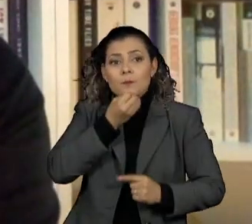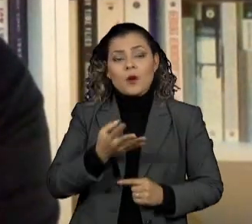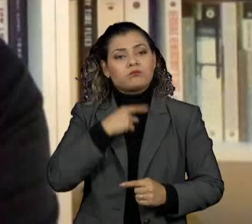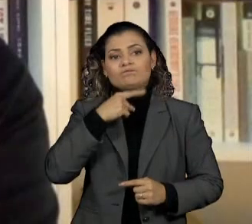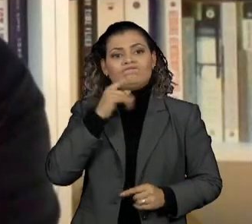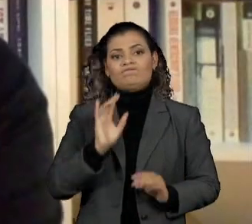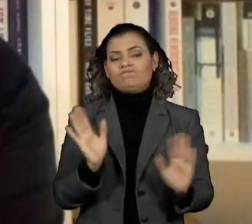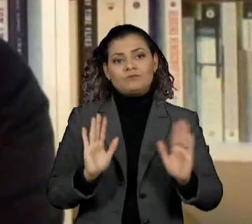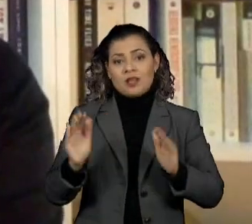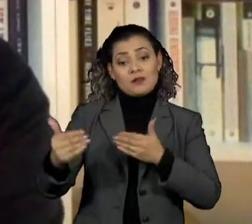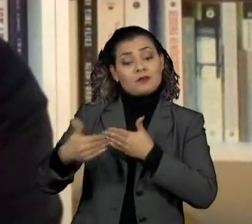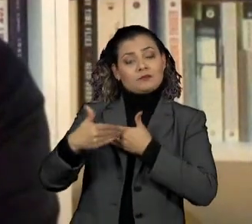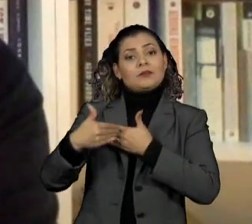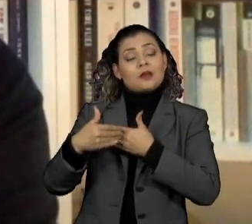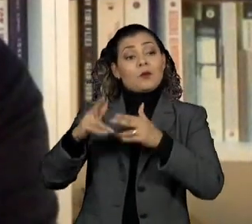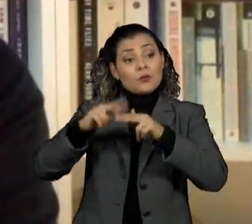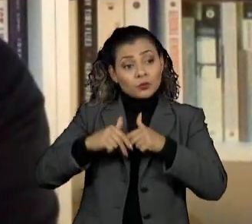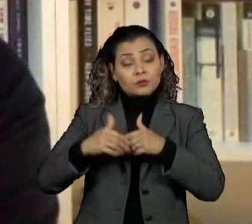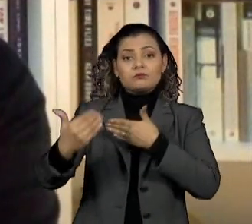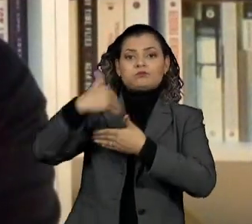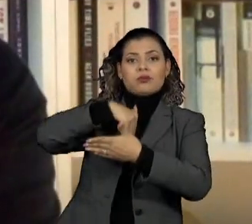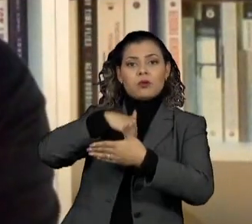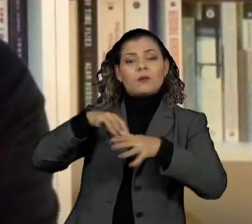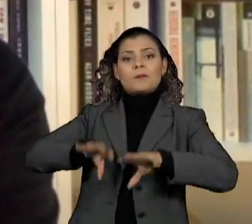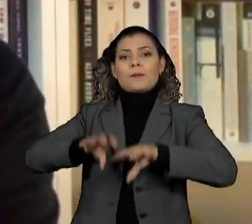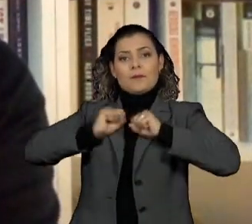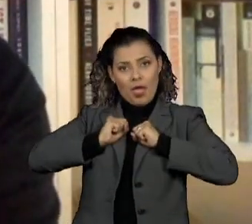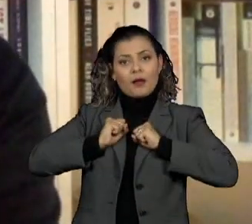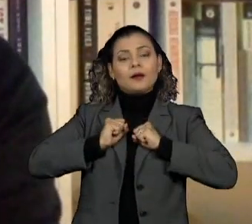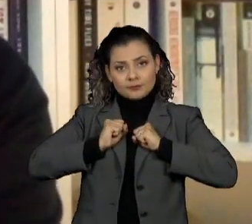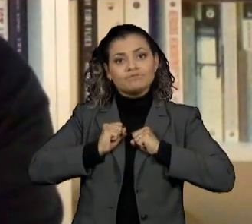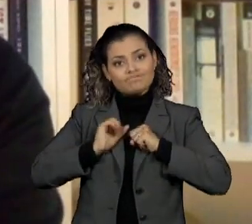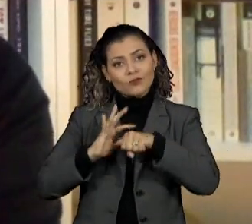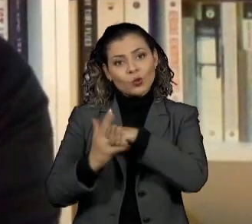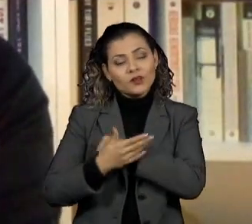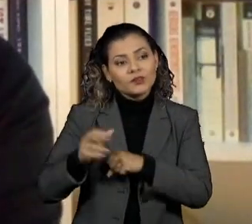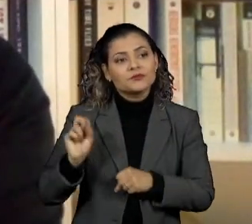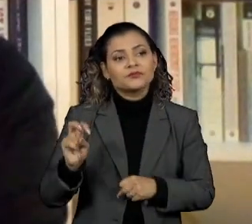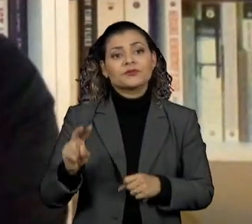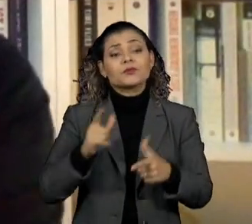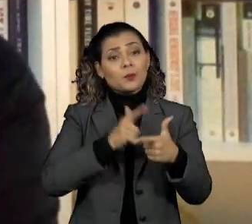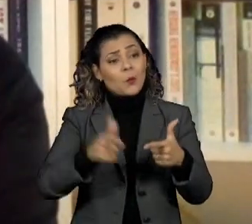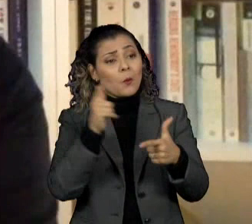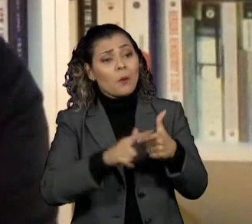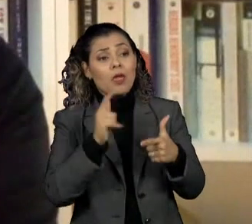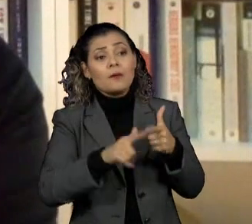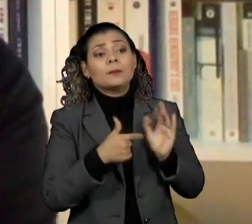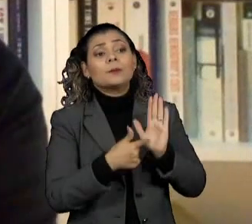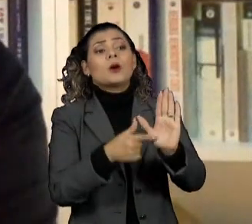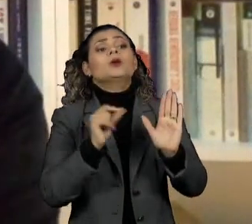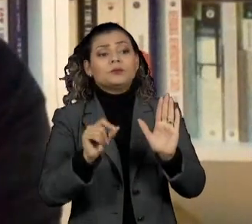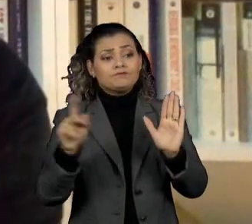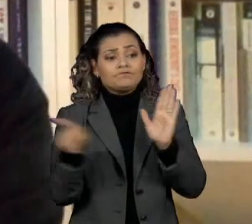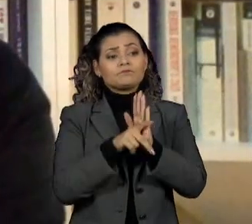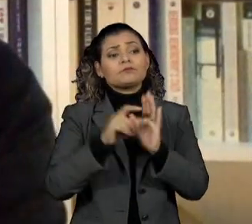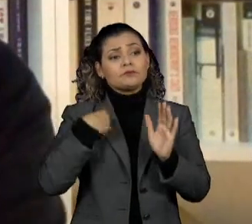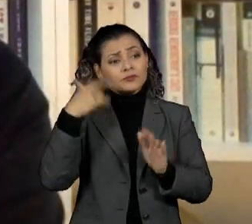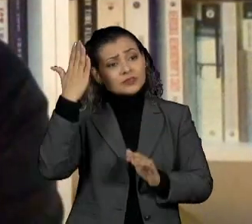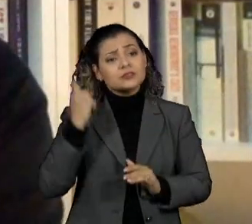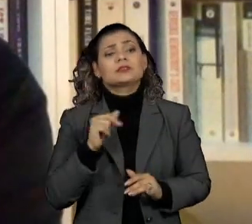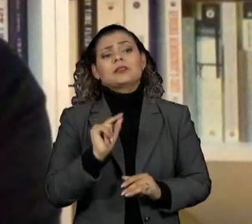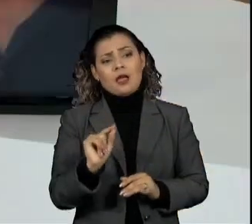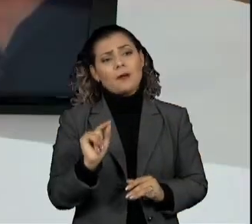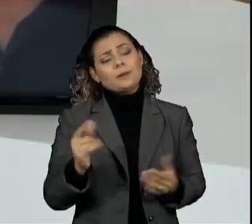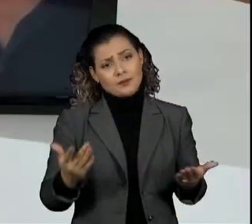raise a dysfunctional immune response against this virus. This immune response is characterized, we now